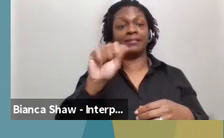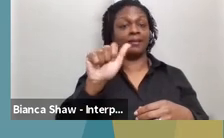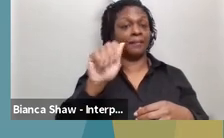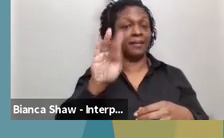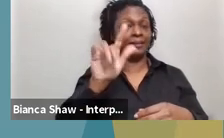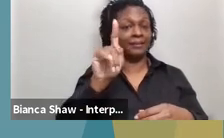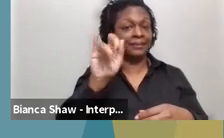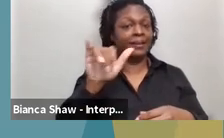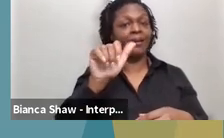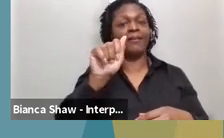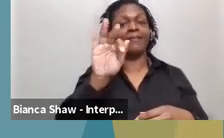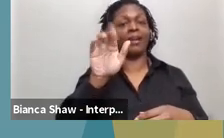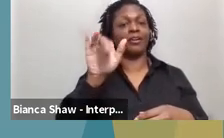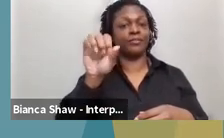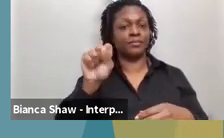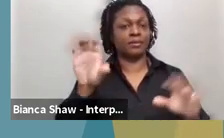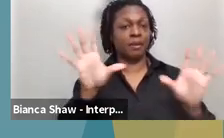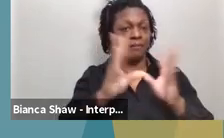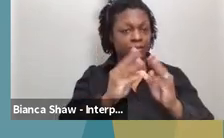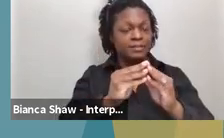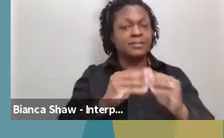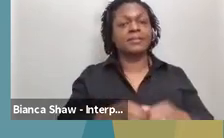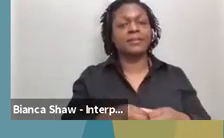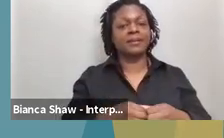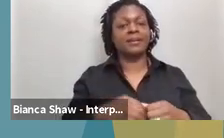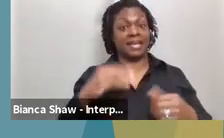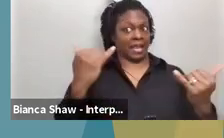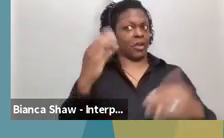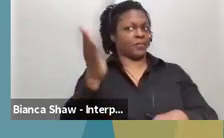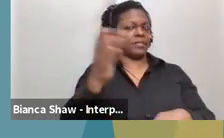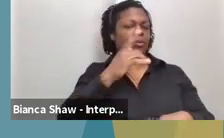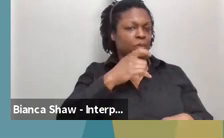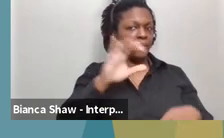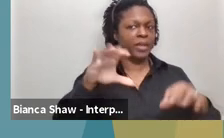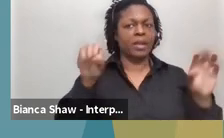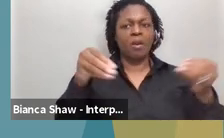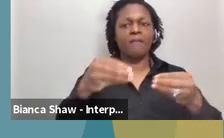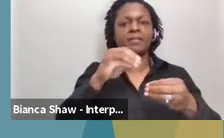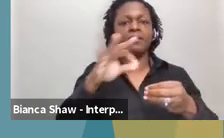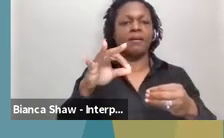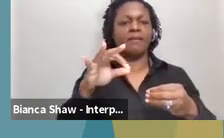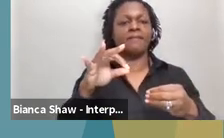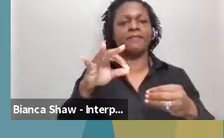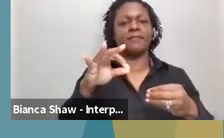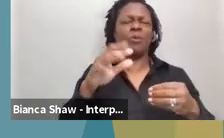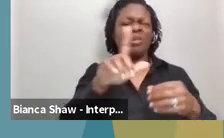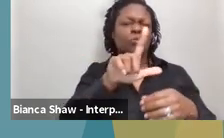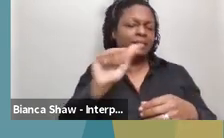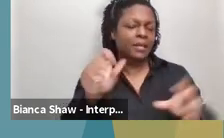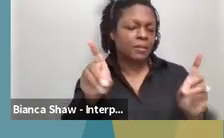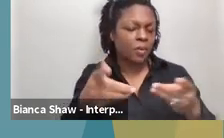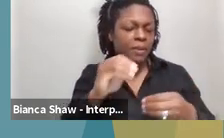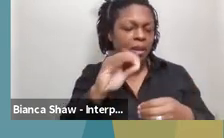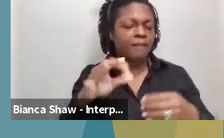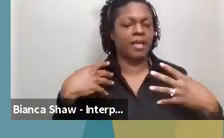The presentation will be by the Louisiana Department of Health, and it will be updates